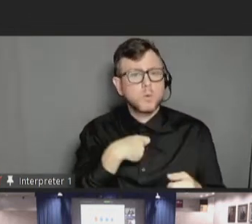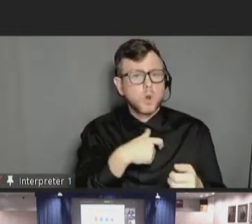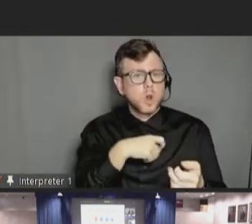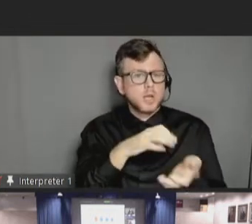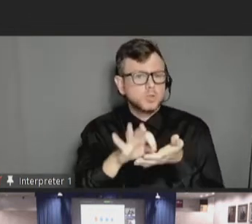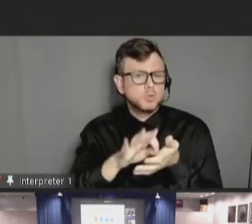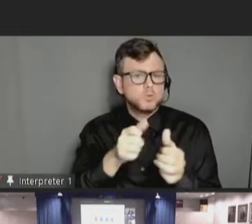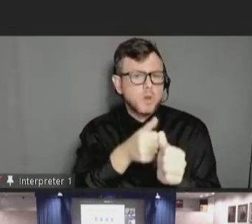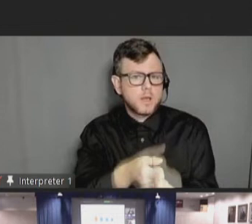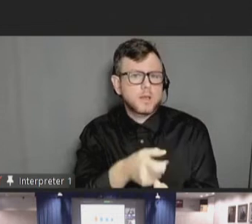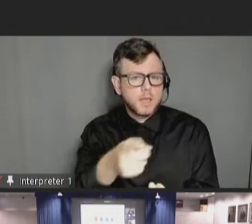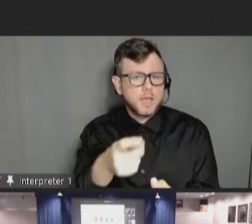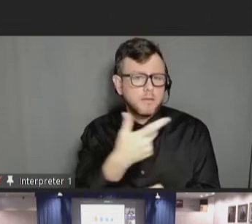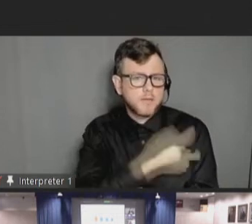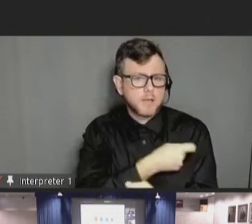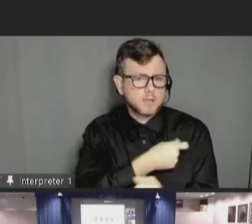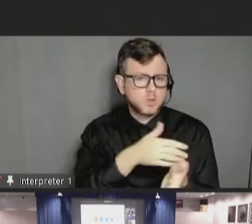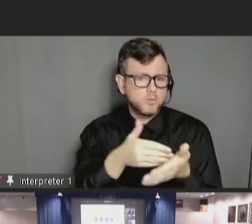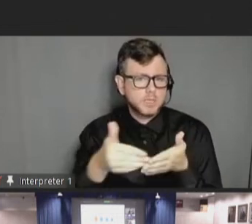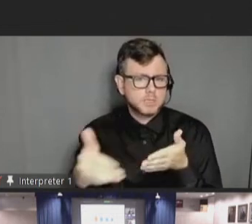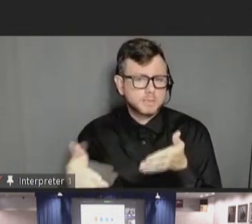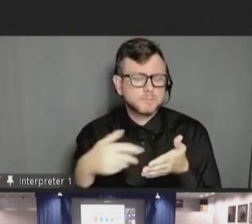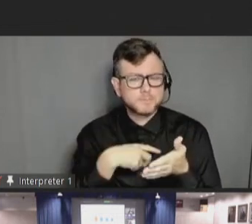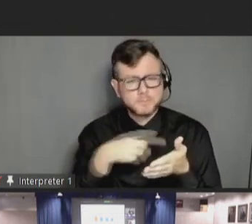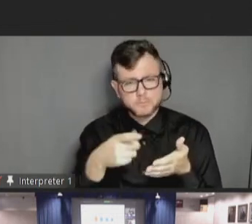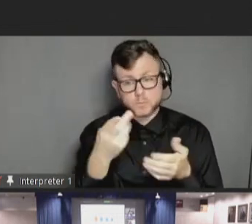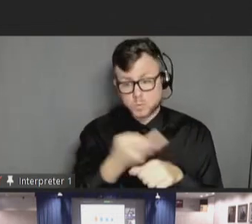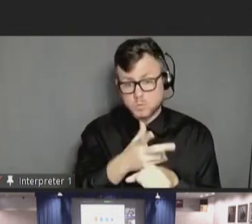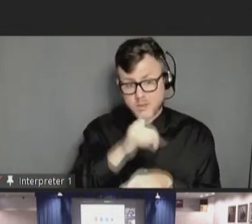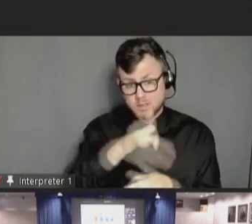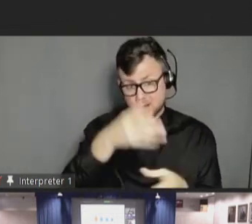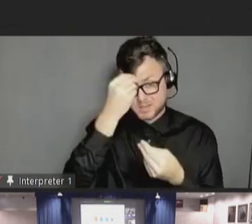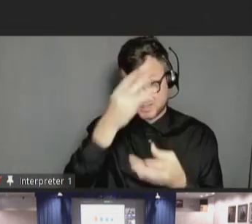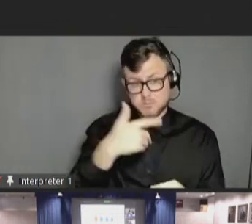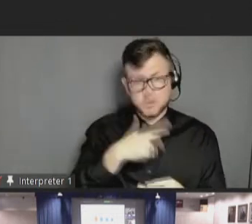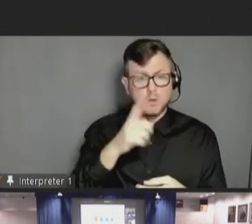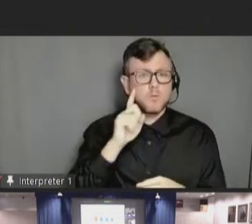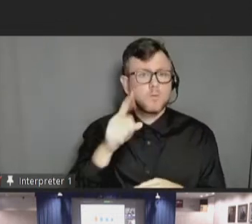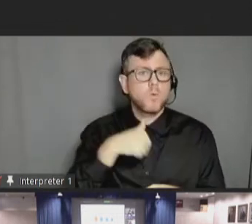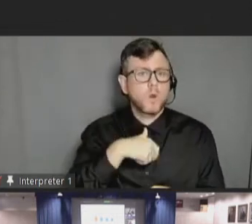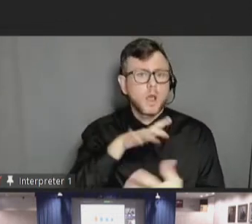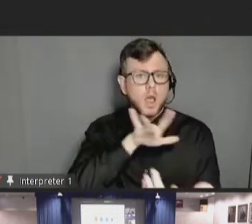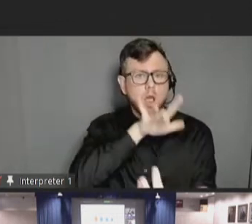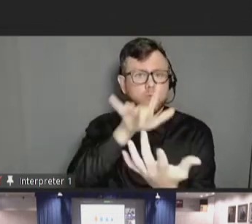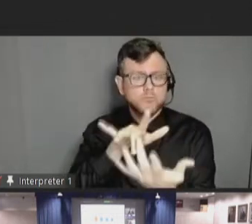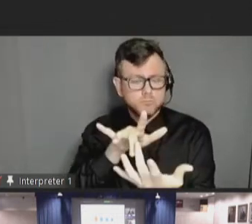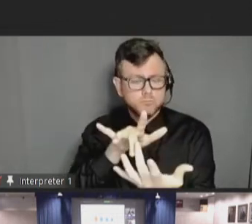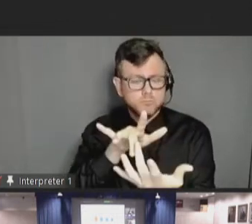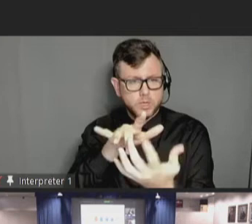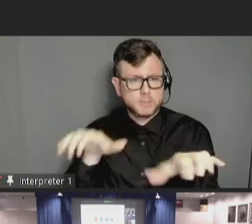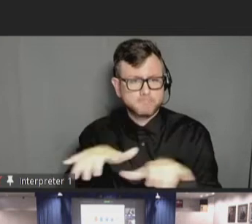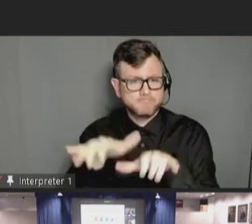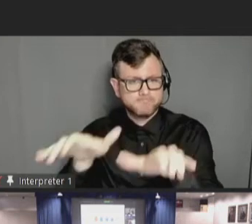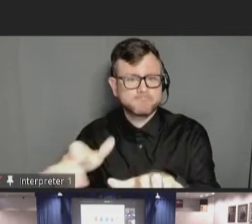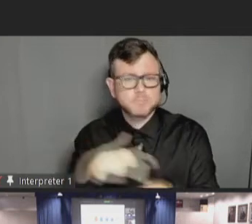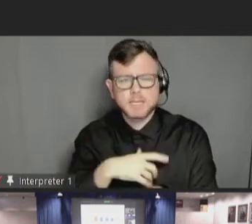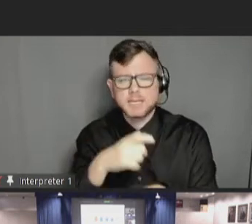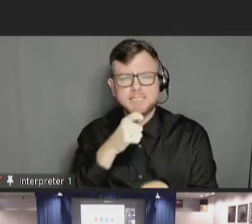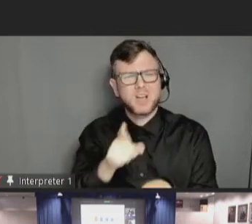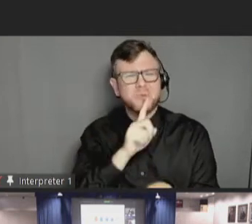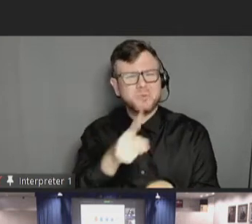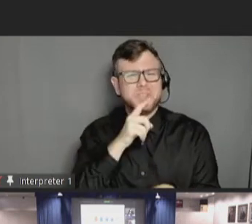for their enrollees, using that data to inform outreach efforts. So not very widespread tracking.